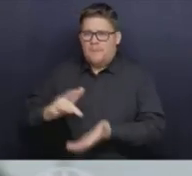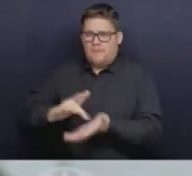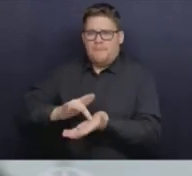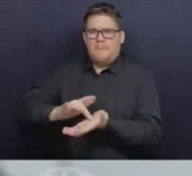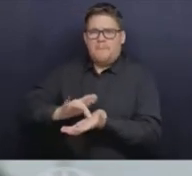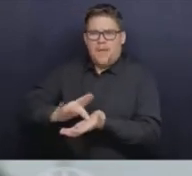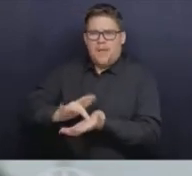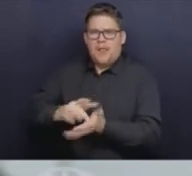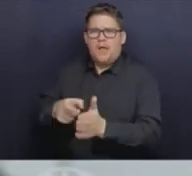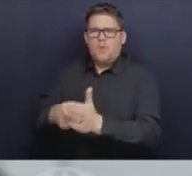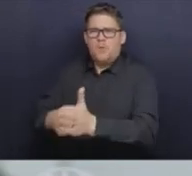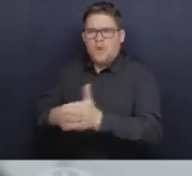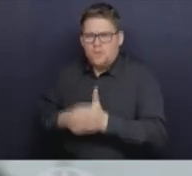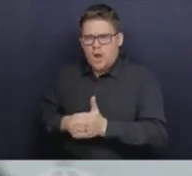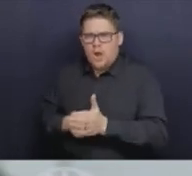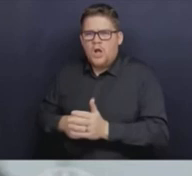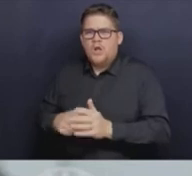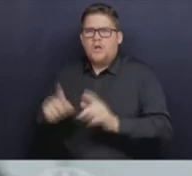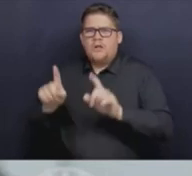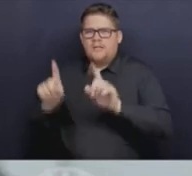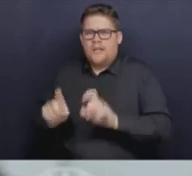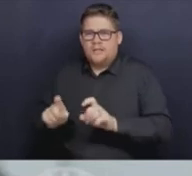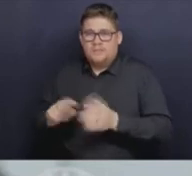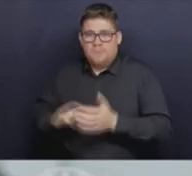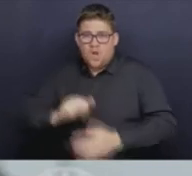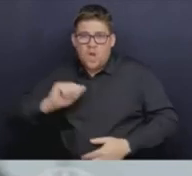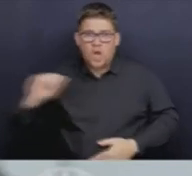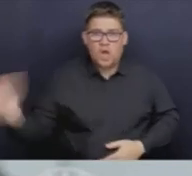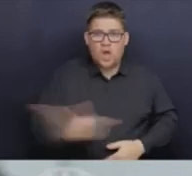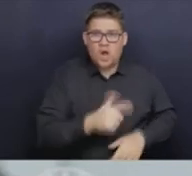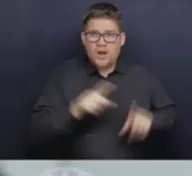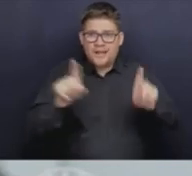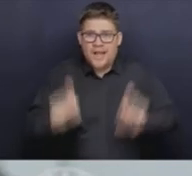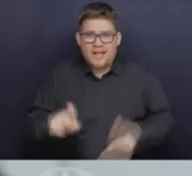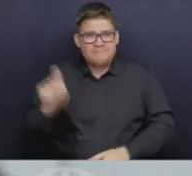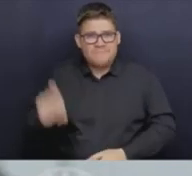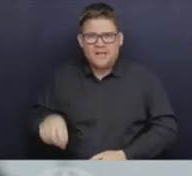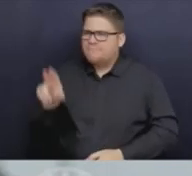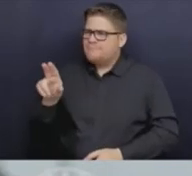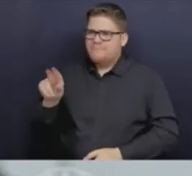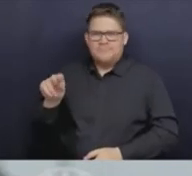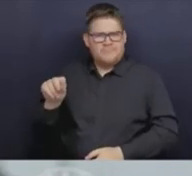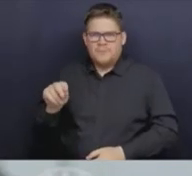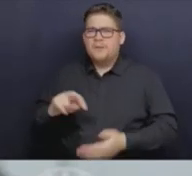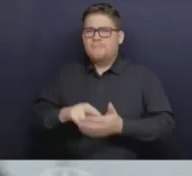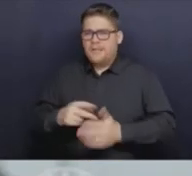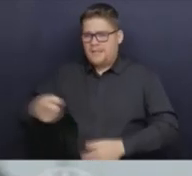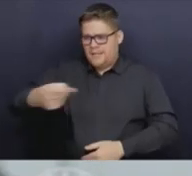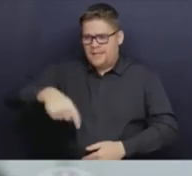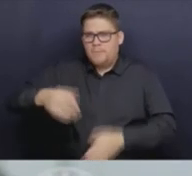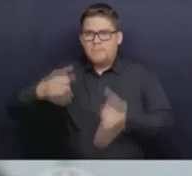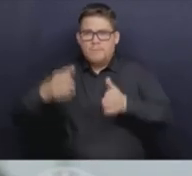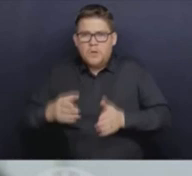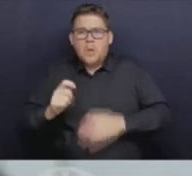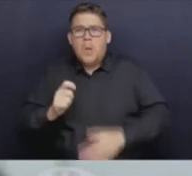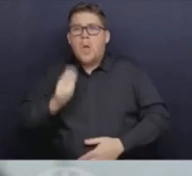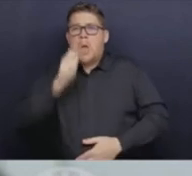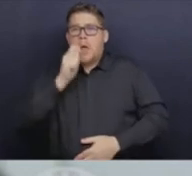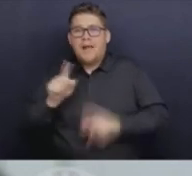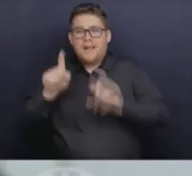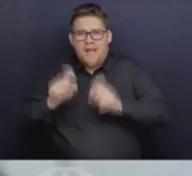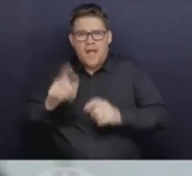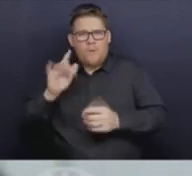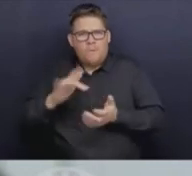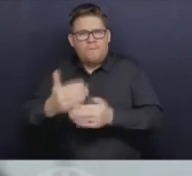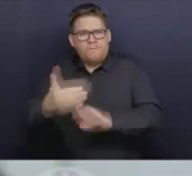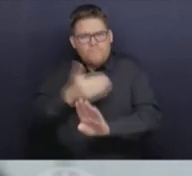you need to have a test because it makes a difference for your medical treatment. So these are people who have serious enough illness that they seek medical attention